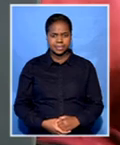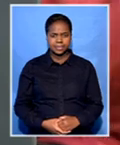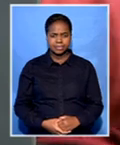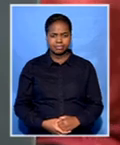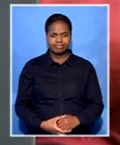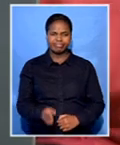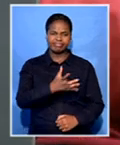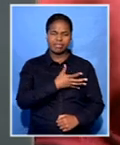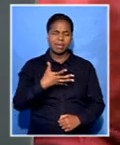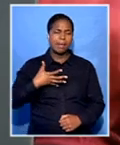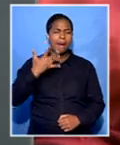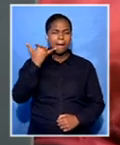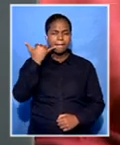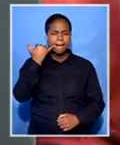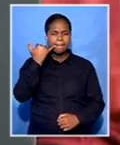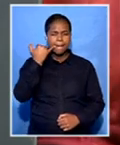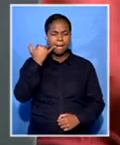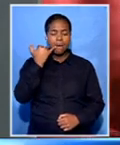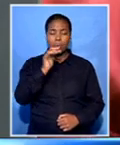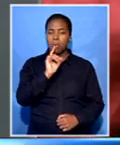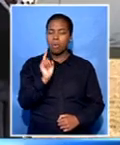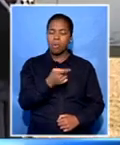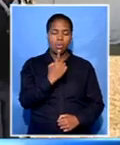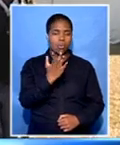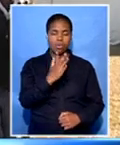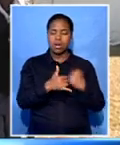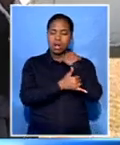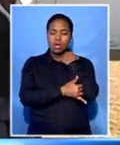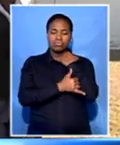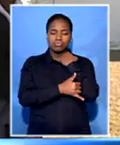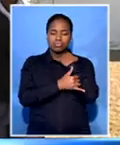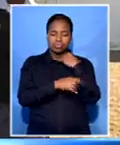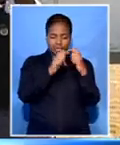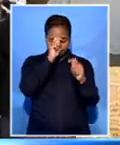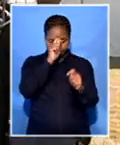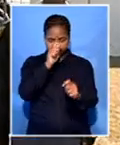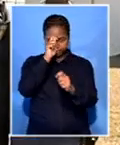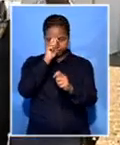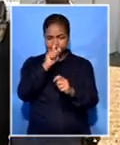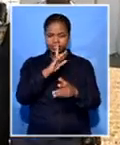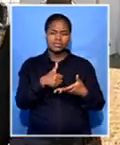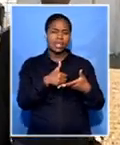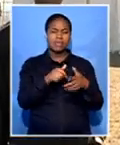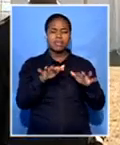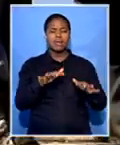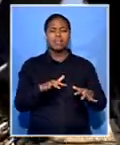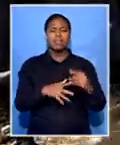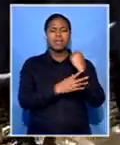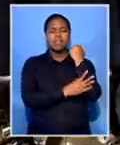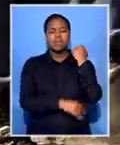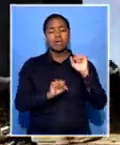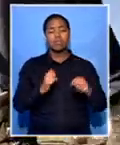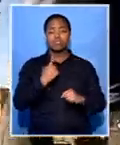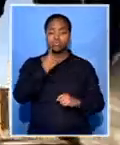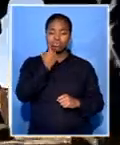Bernat Mbeki, revered across the country, her footprints were launched, touching the lives of the poor and the downtrodden.